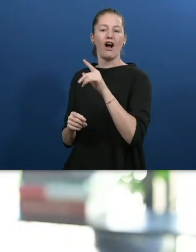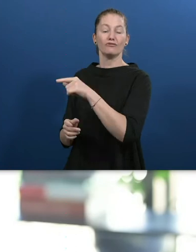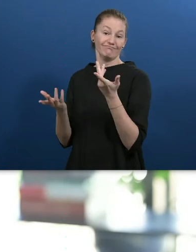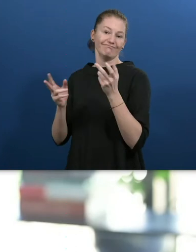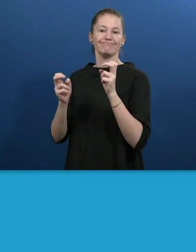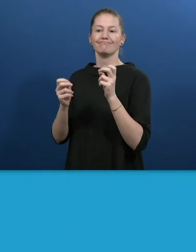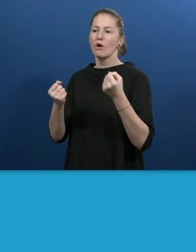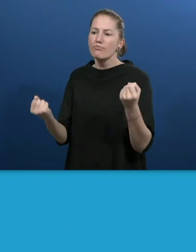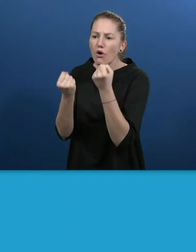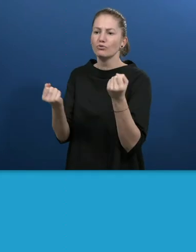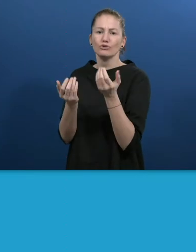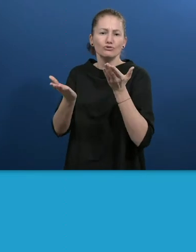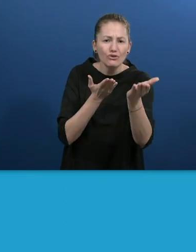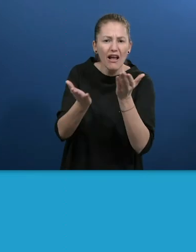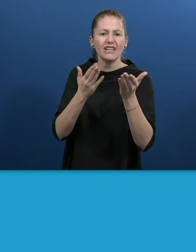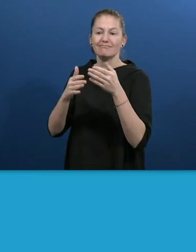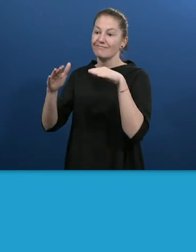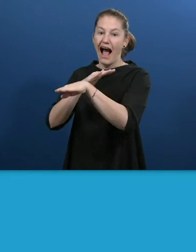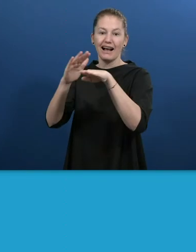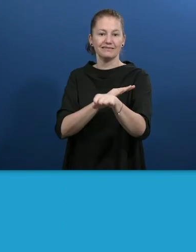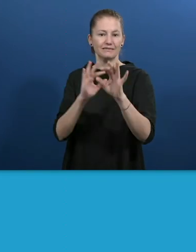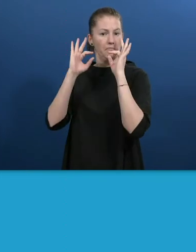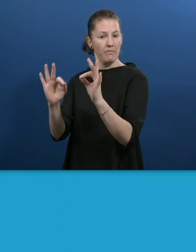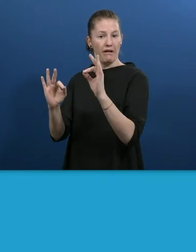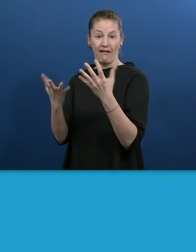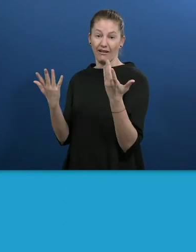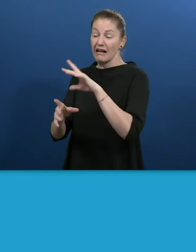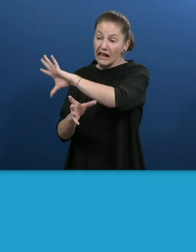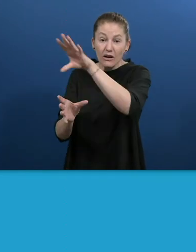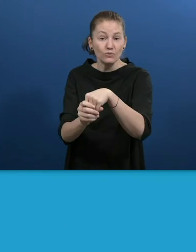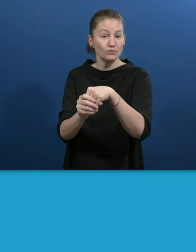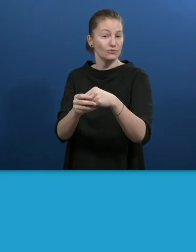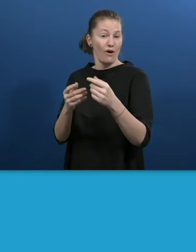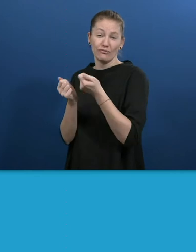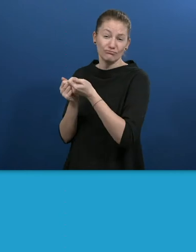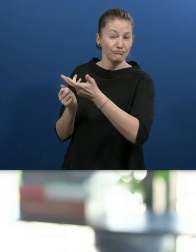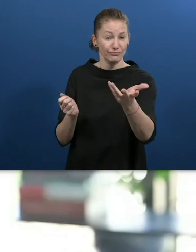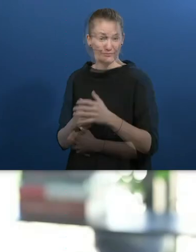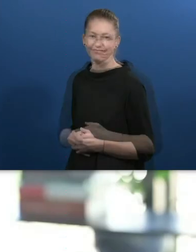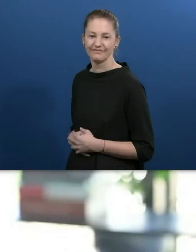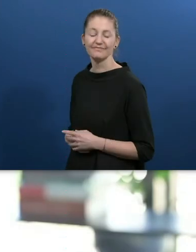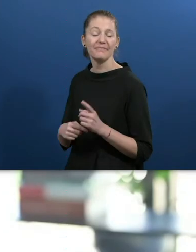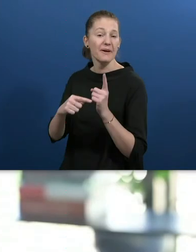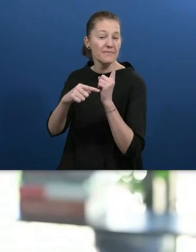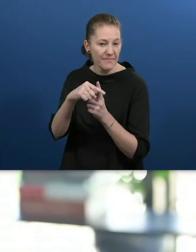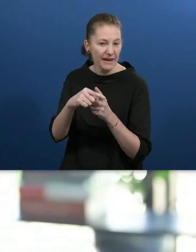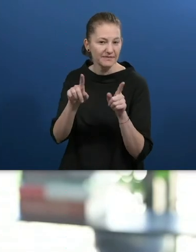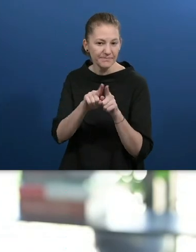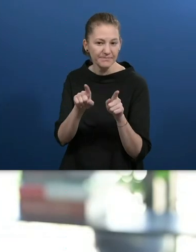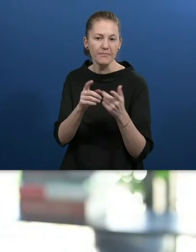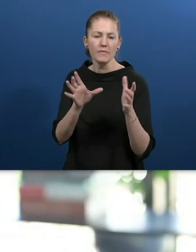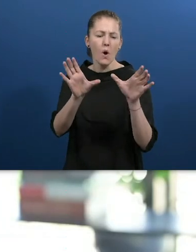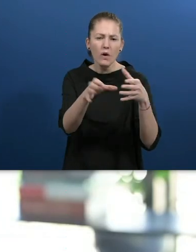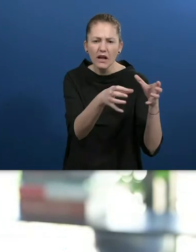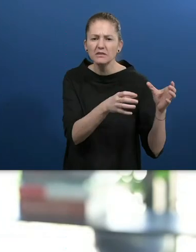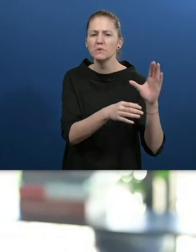the different products and services that are accessible or inclusive to persons with disabilities. In addition to that, organizations that